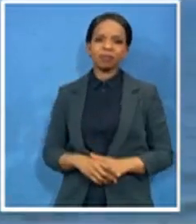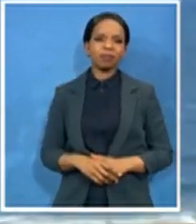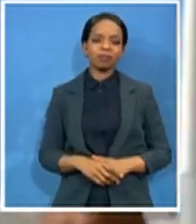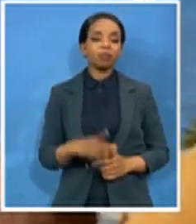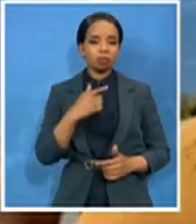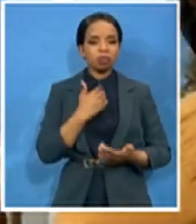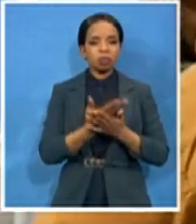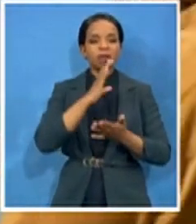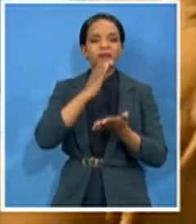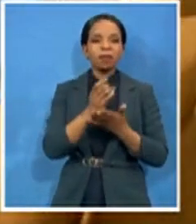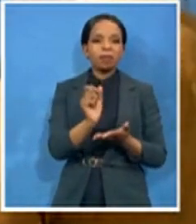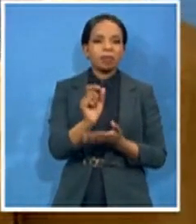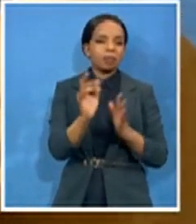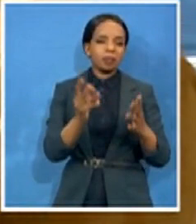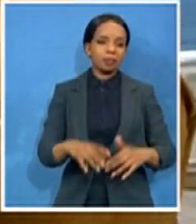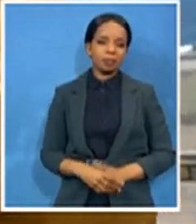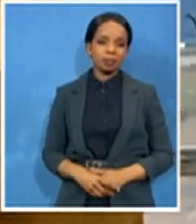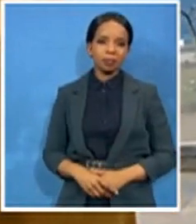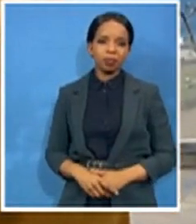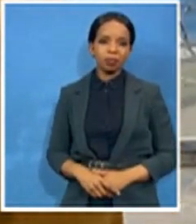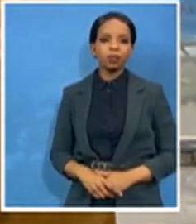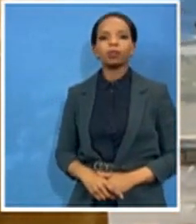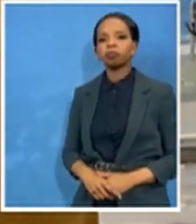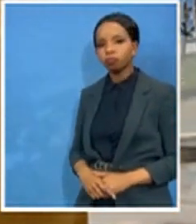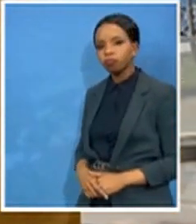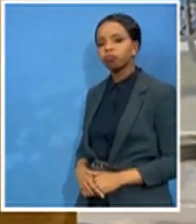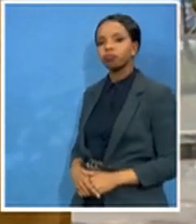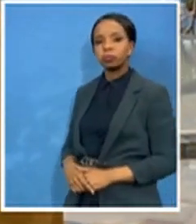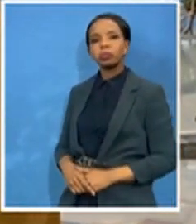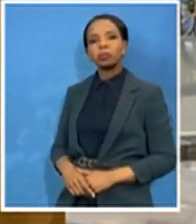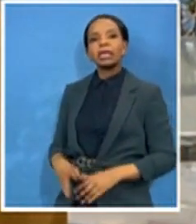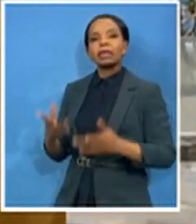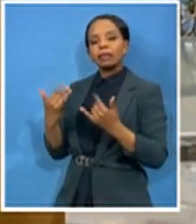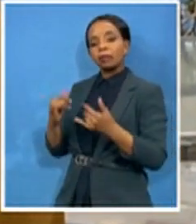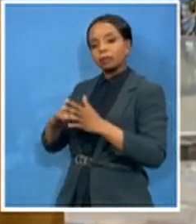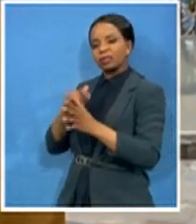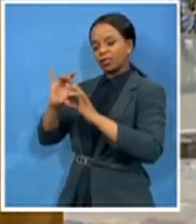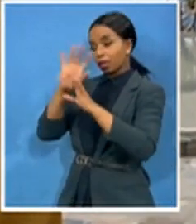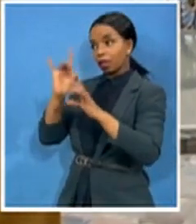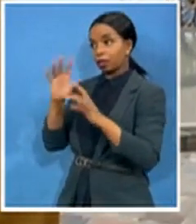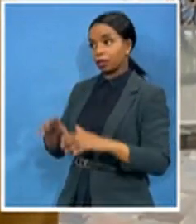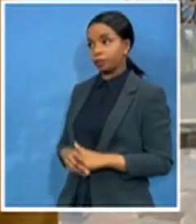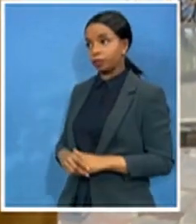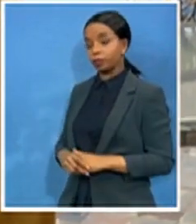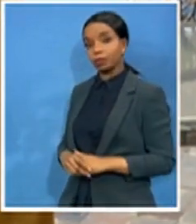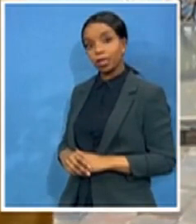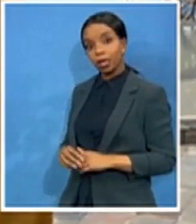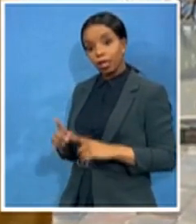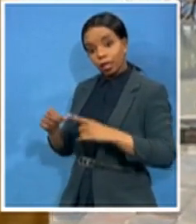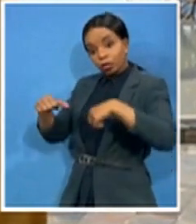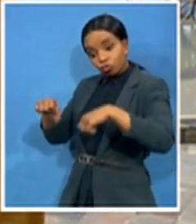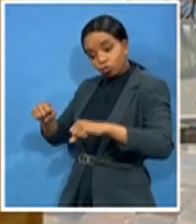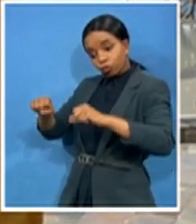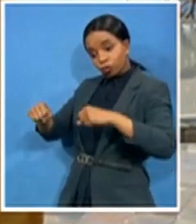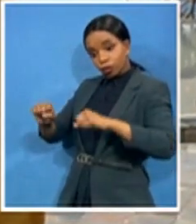this, were the scooters meant to be part of the fleet, EMS fleet? And